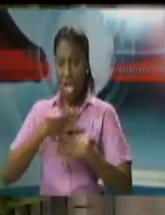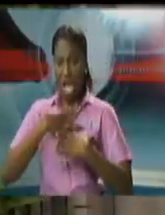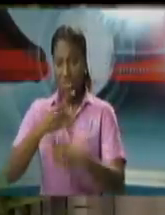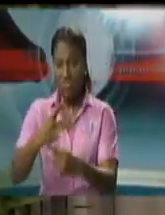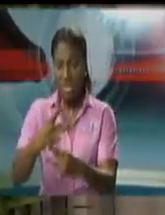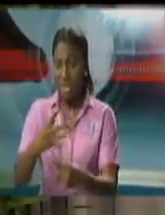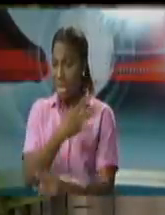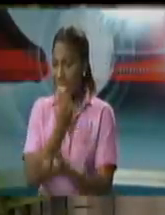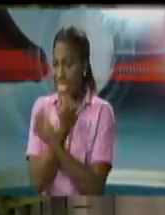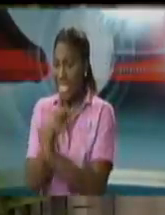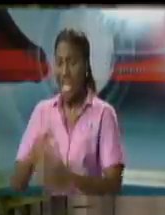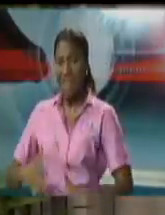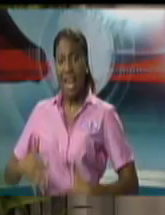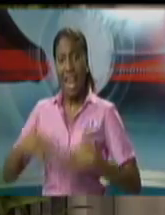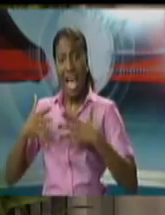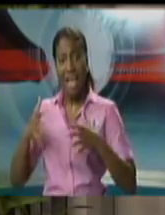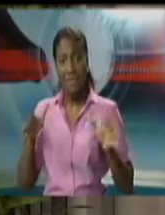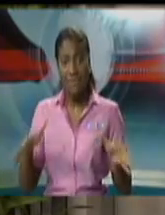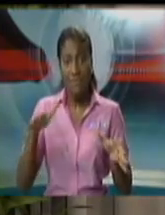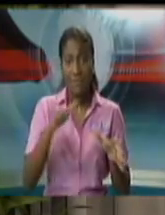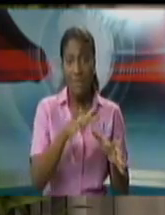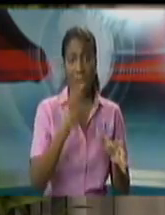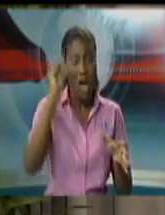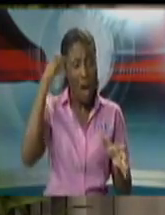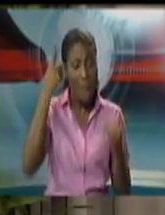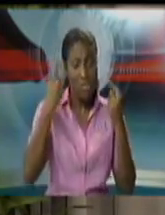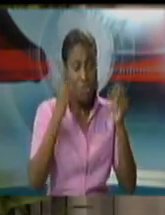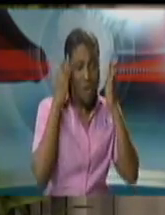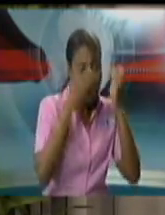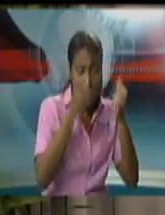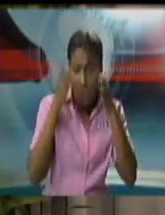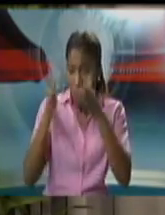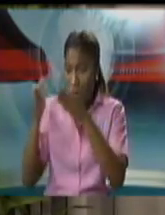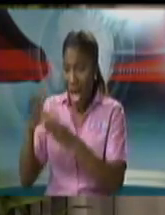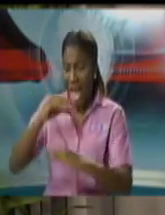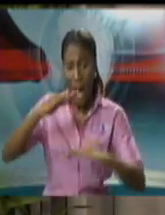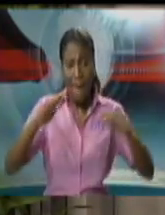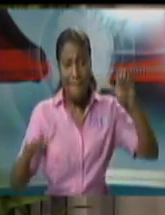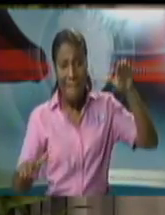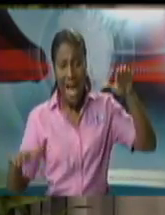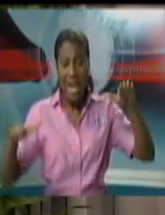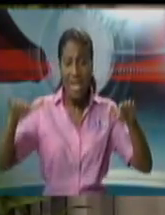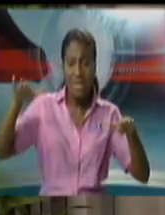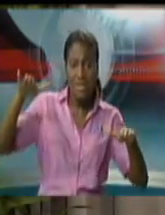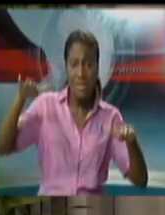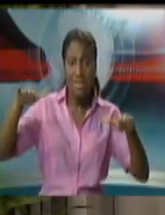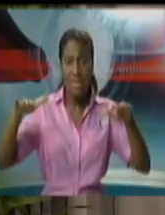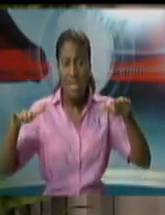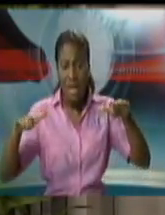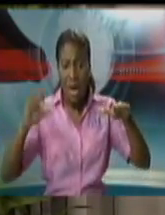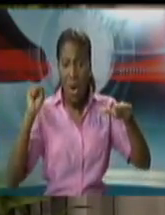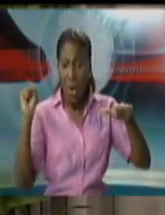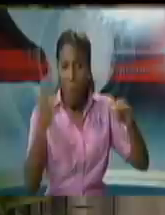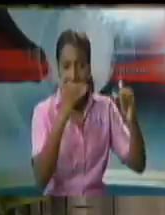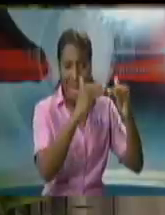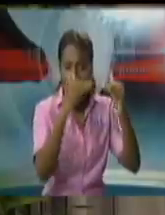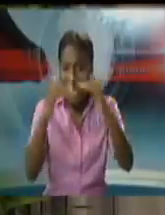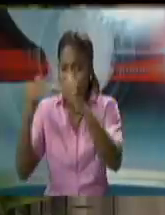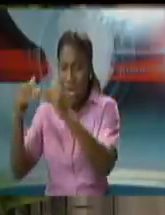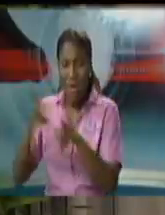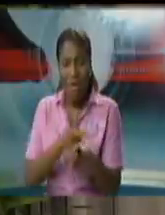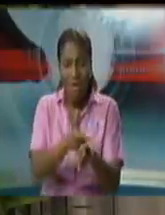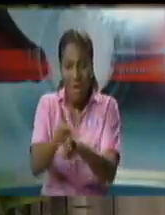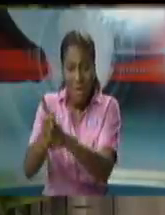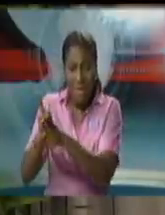saving lives, but at the very same time we have balanced through a progression of warming